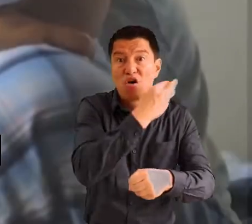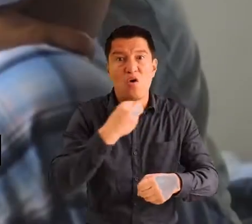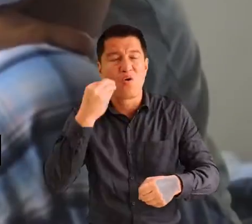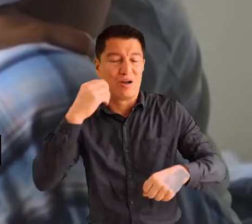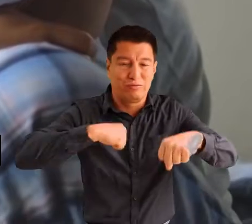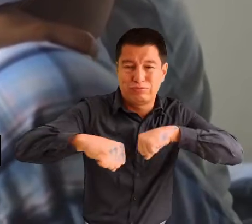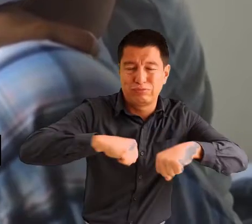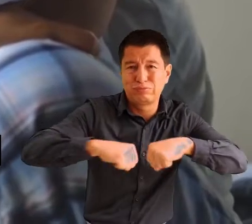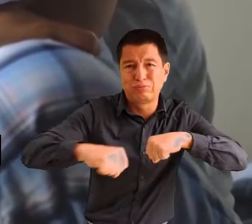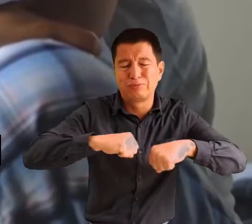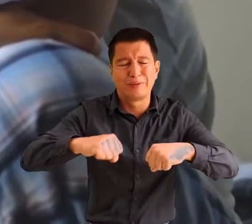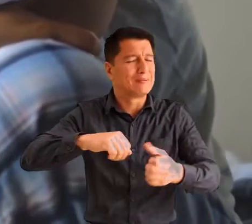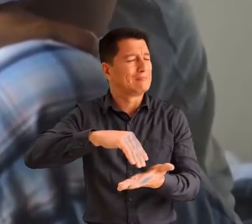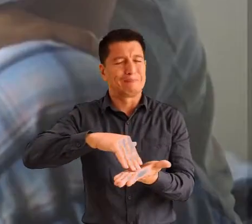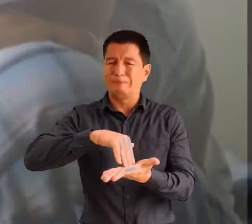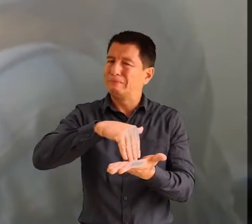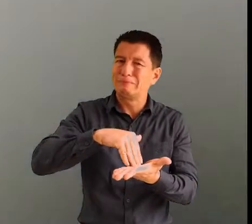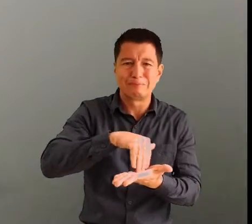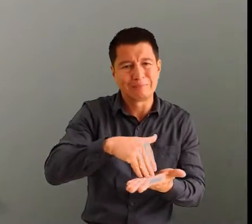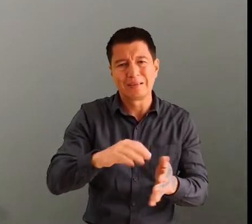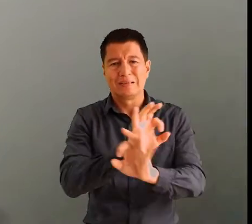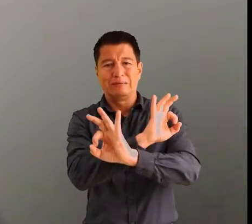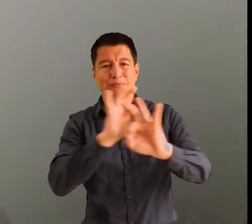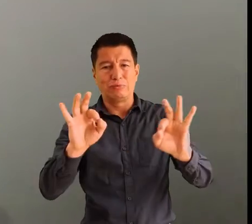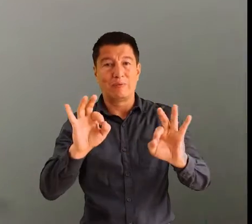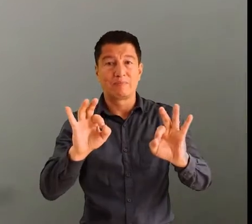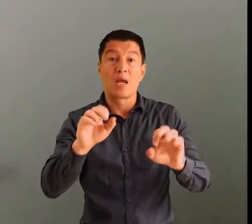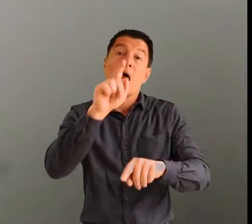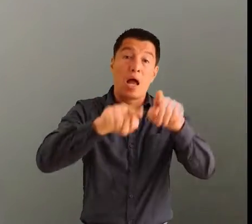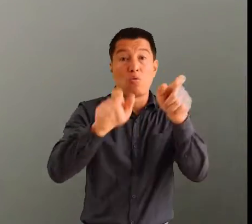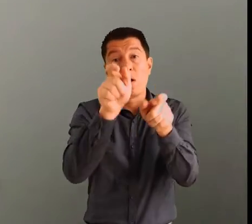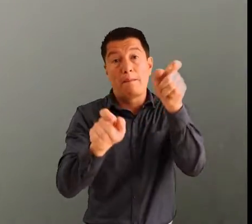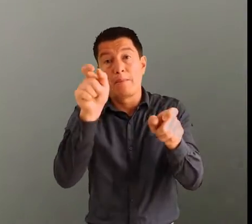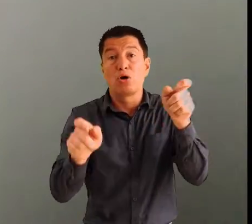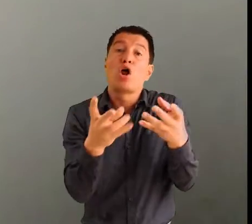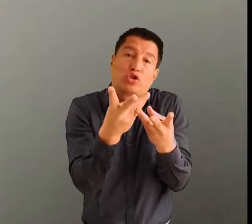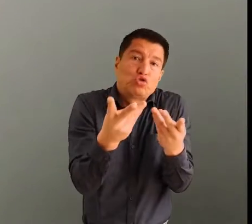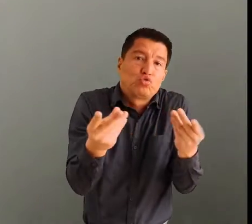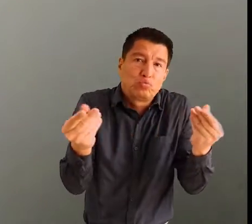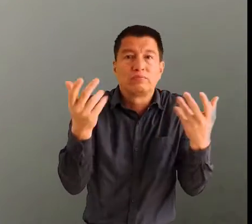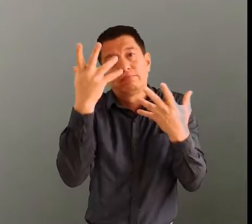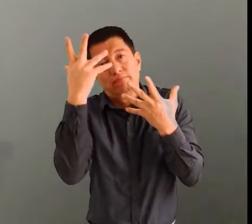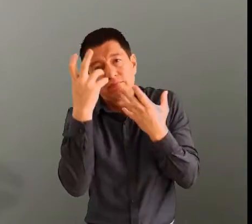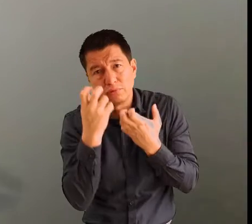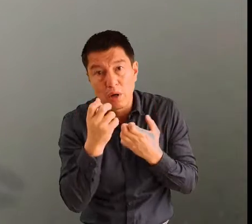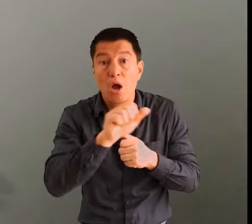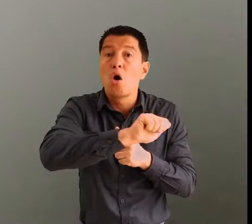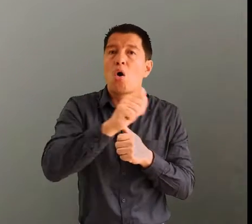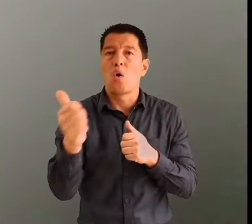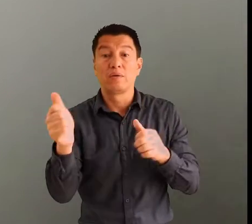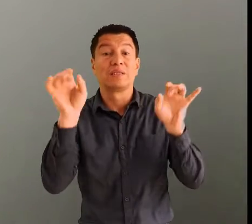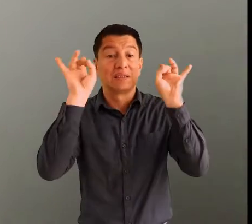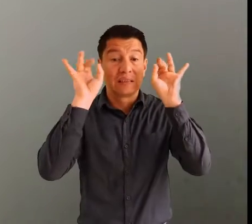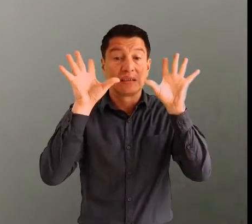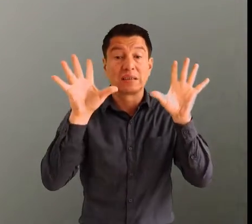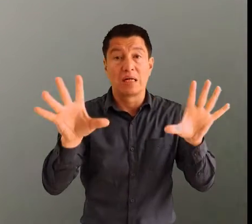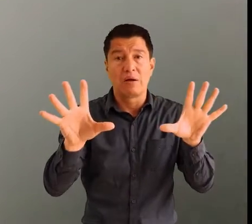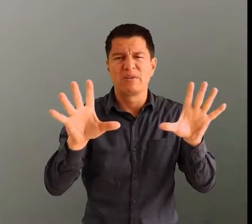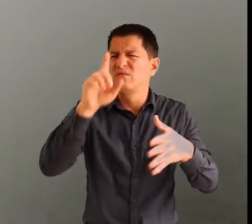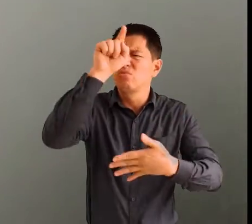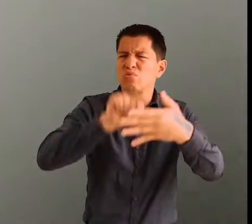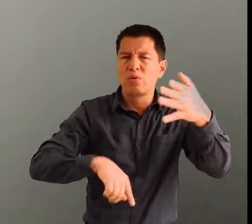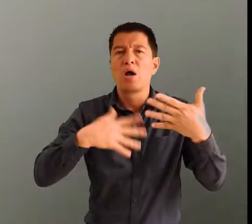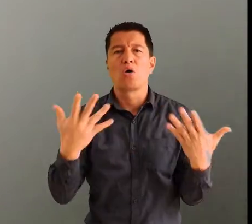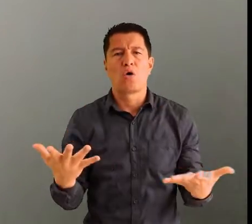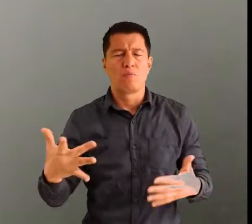function at work and at home. Like in every illness, depression has symptoms that can vary from mild to severe, and these ones can include